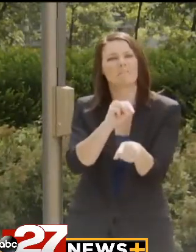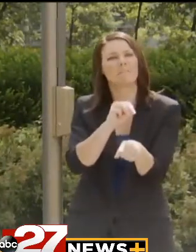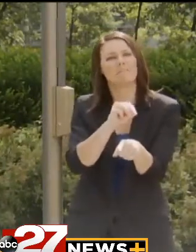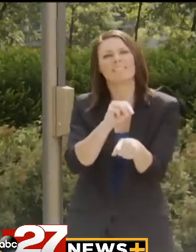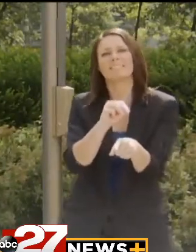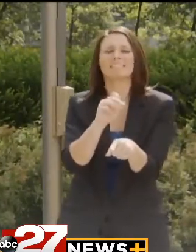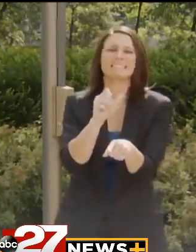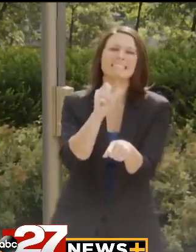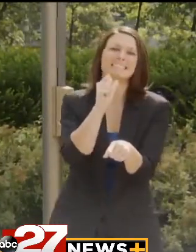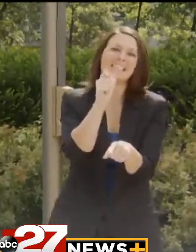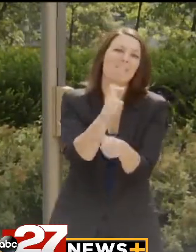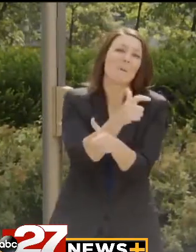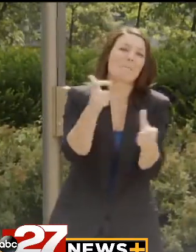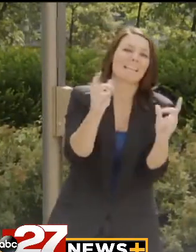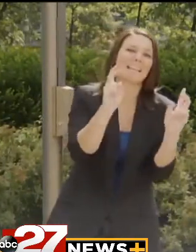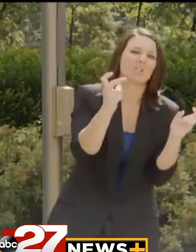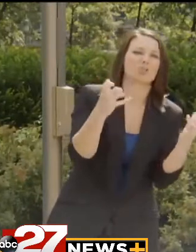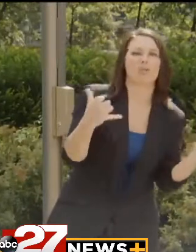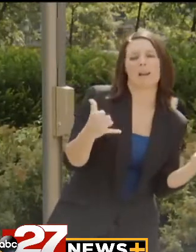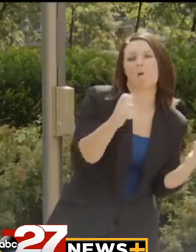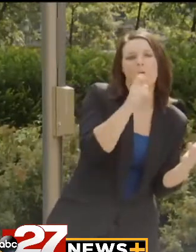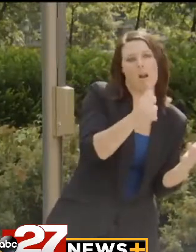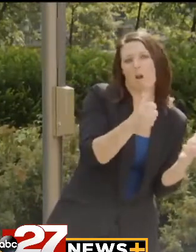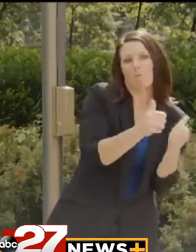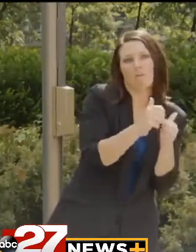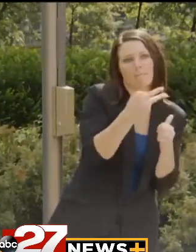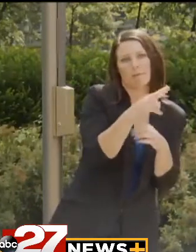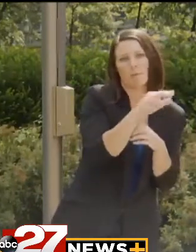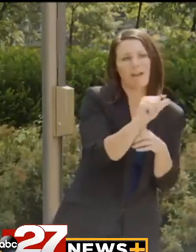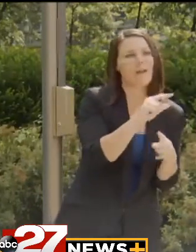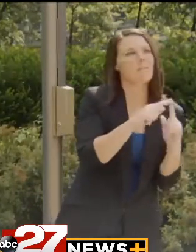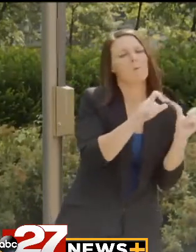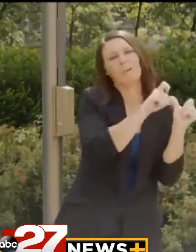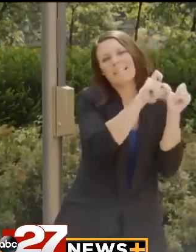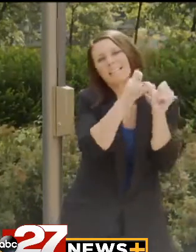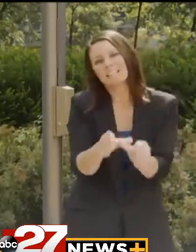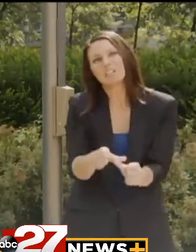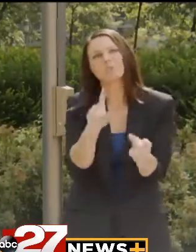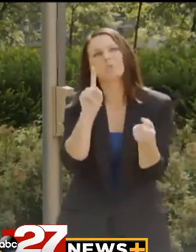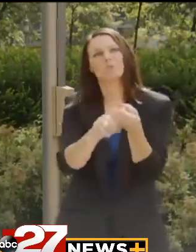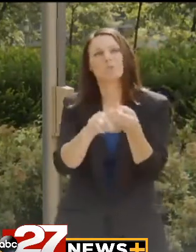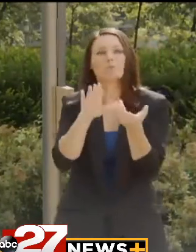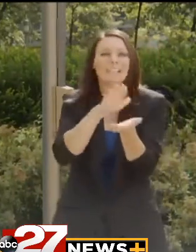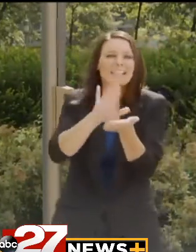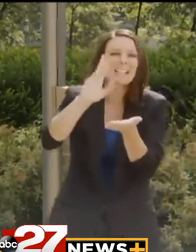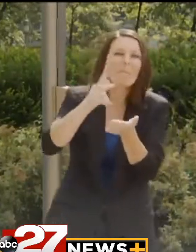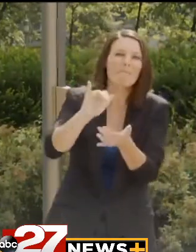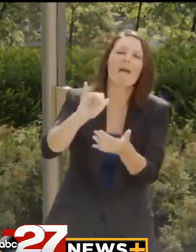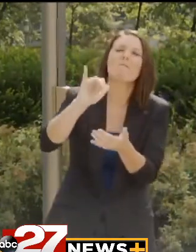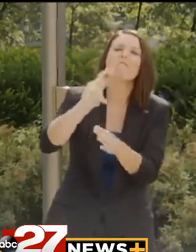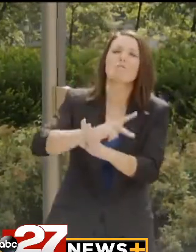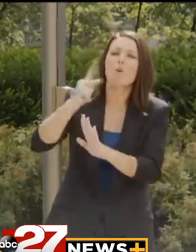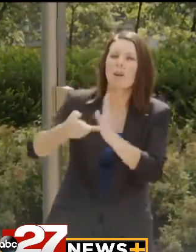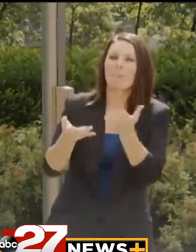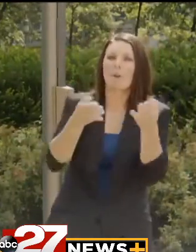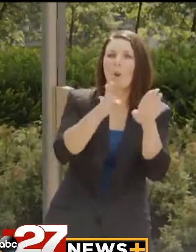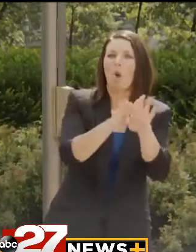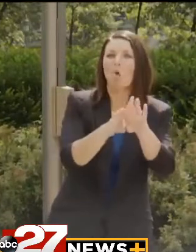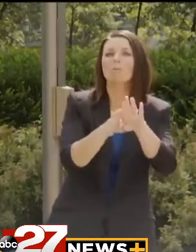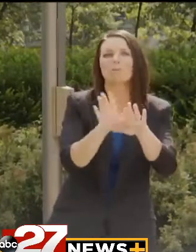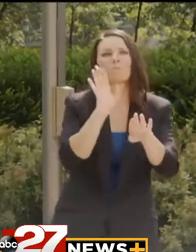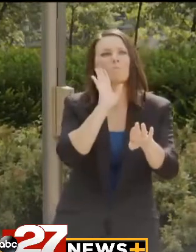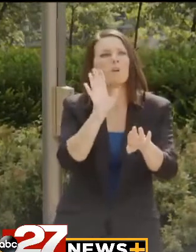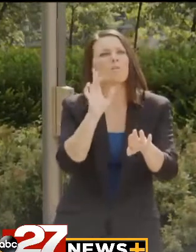you know, that's not as big of an issue right now with the PUA program. But I'm sure as we continue to clean up that program and close it out, we will,